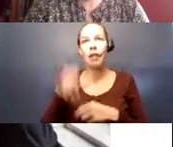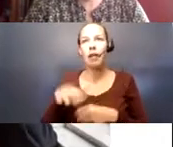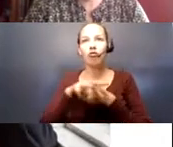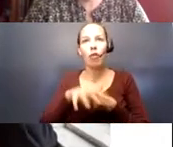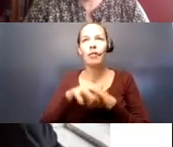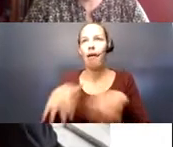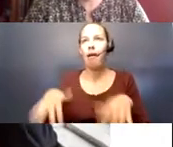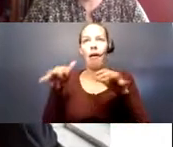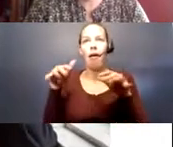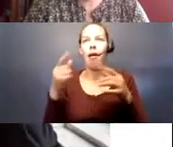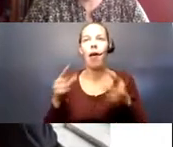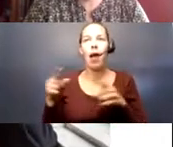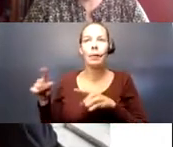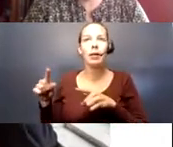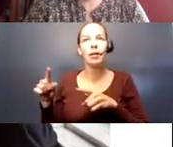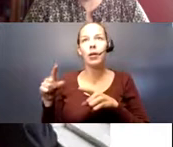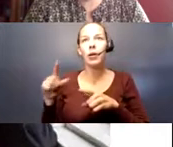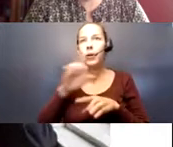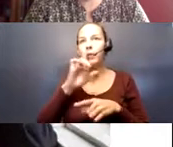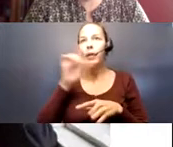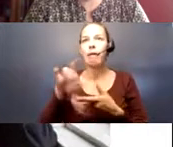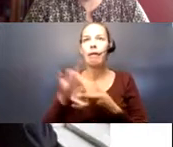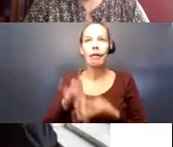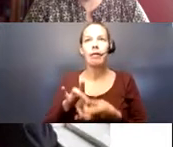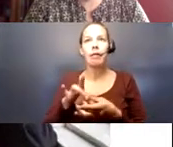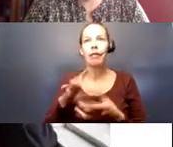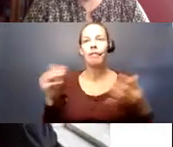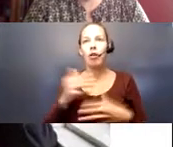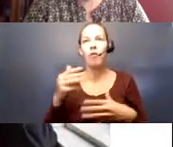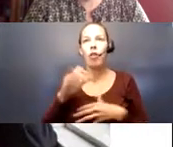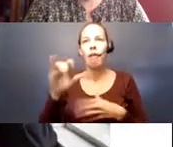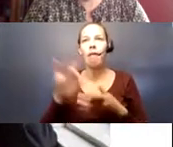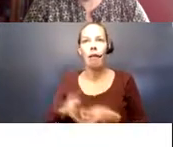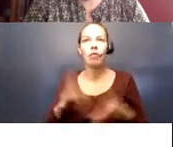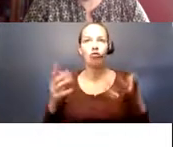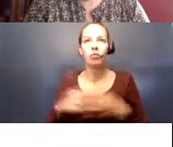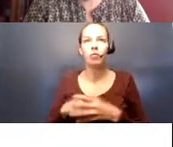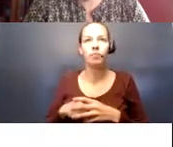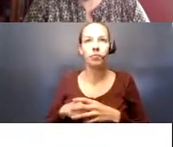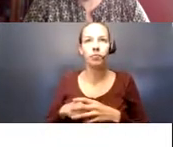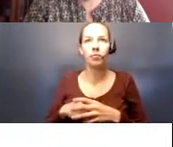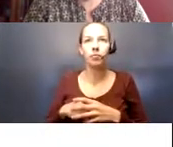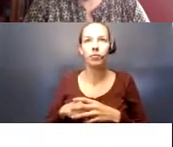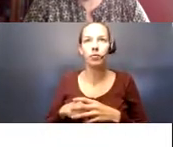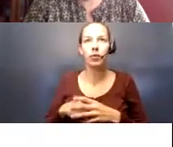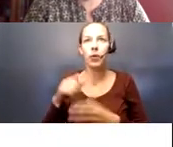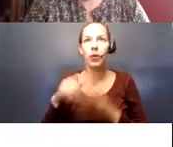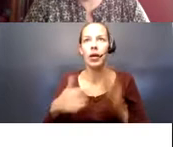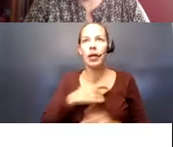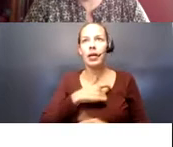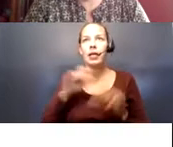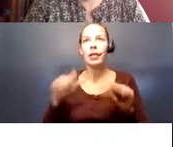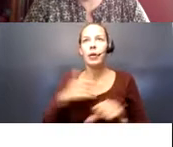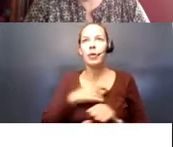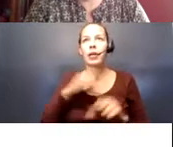anxiety that's happening. Even though they really need a connection. They're fearful of that connection. So, what can we as a community